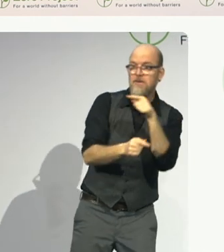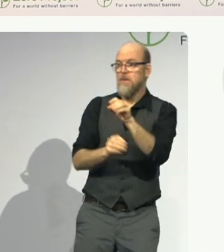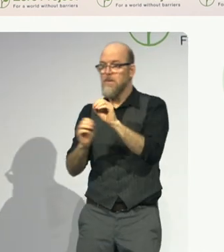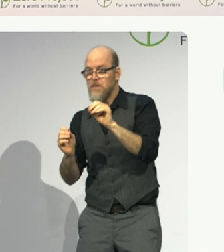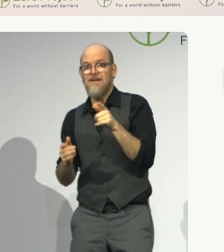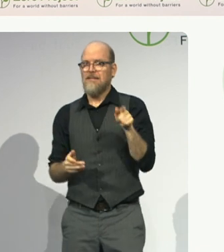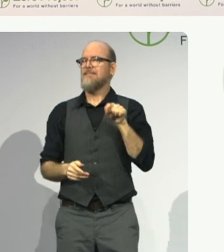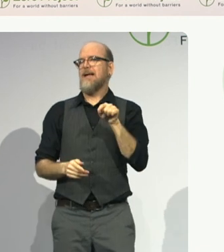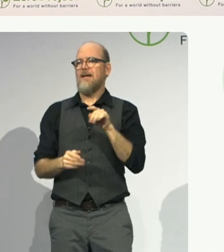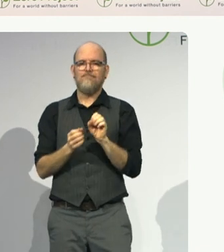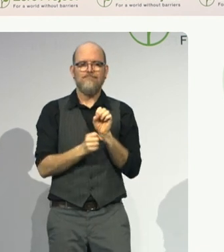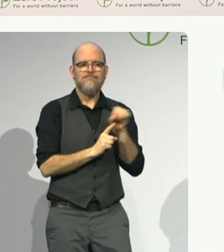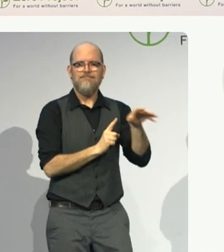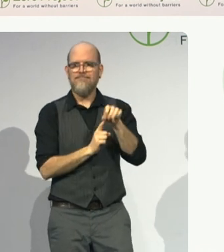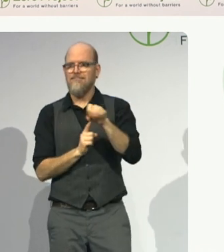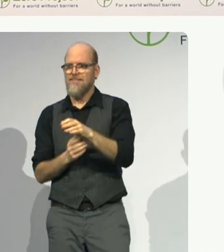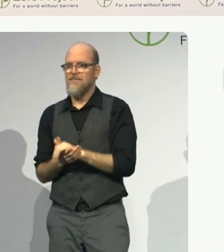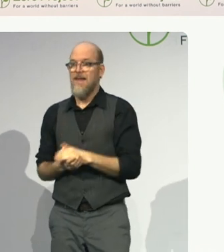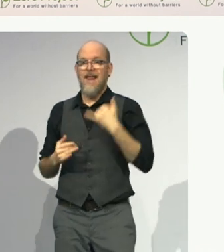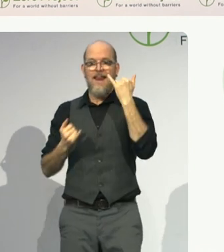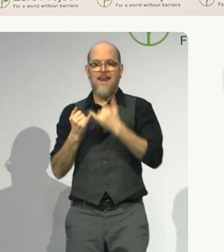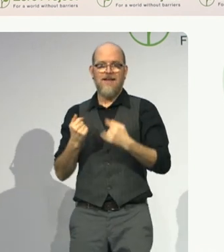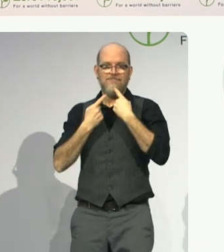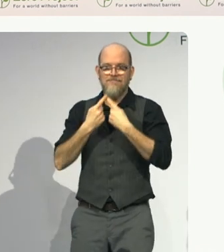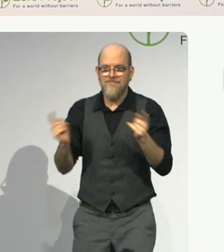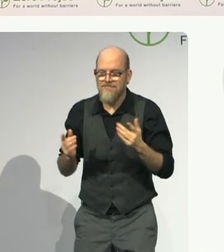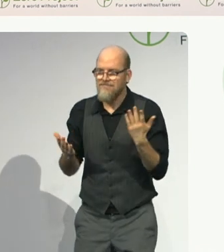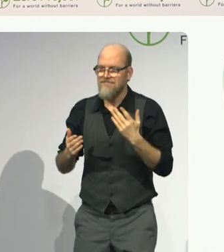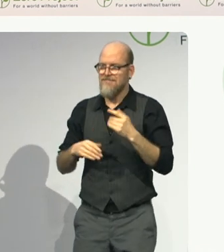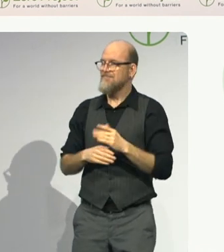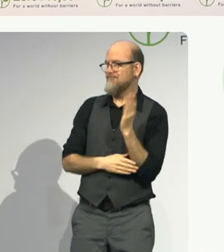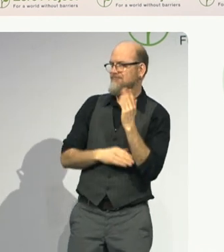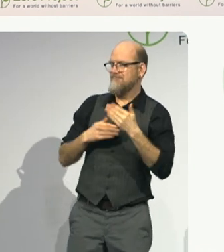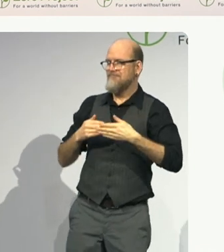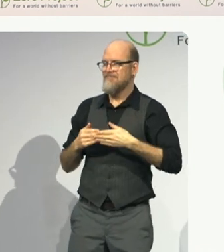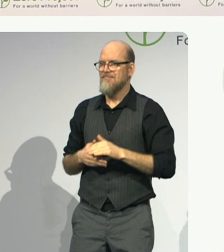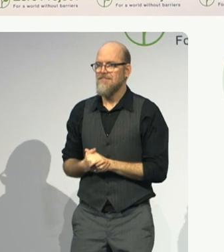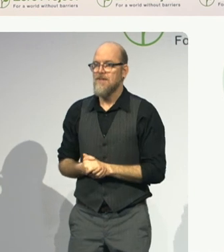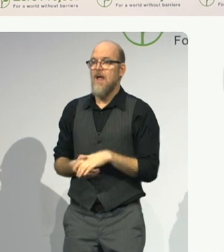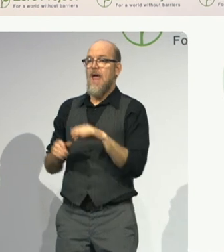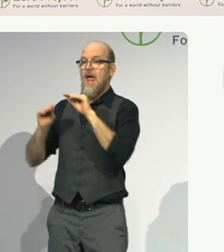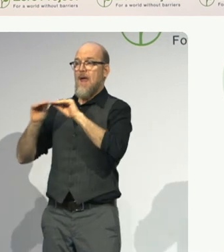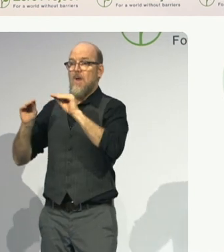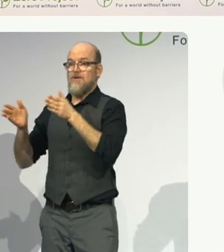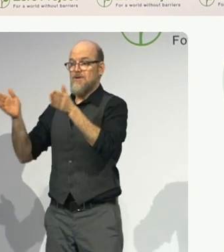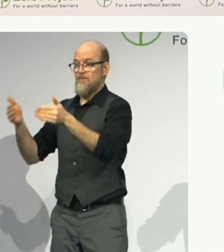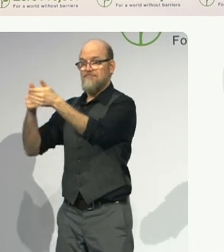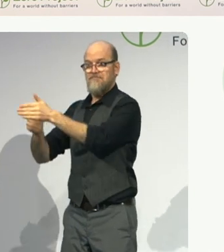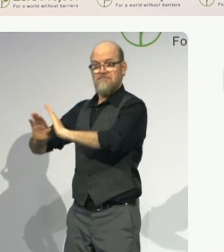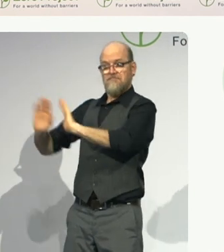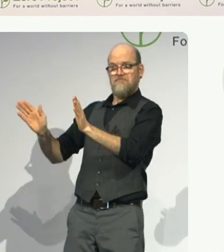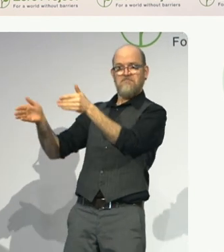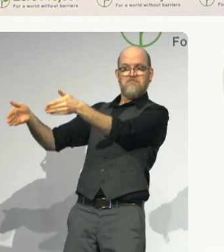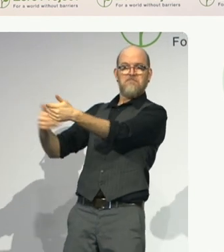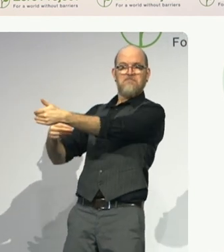does not happen in a vacuum. We have to worry about who are the